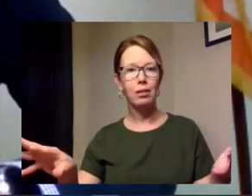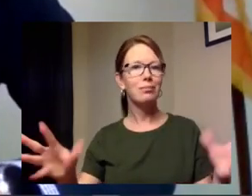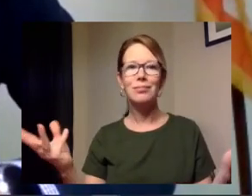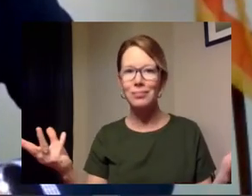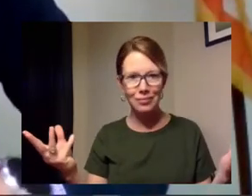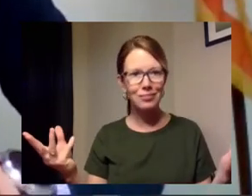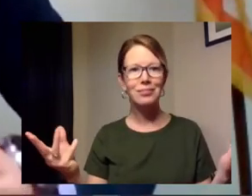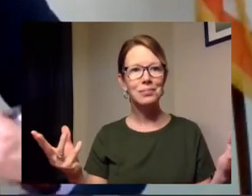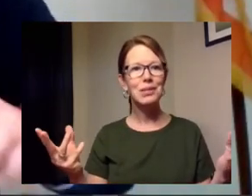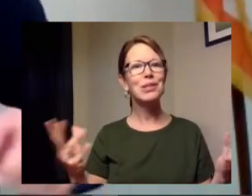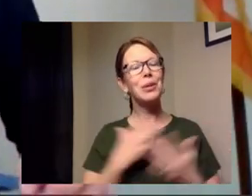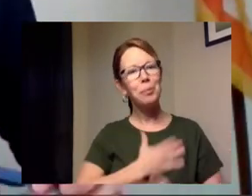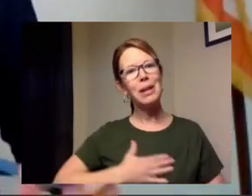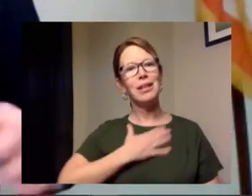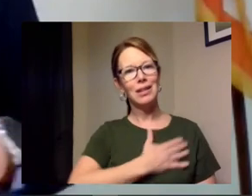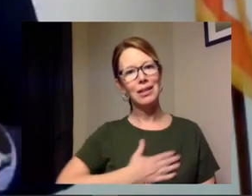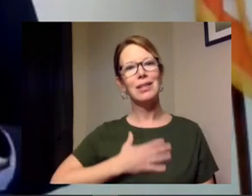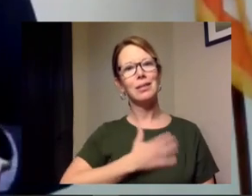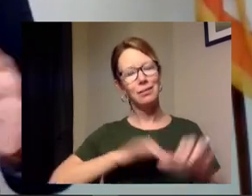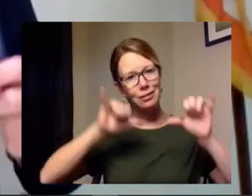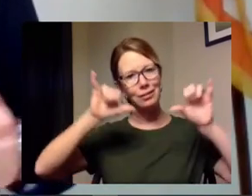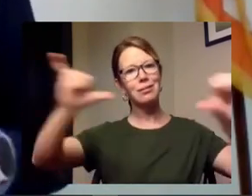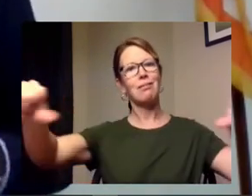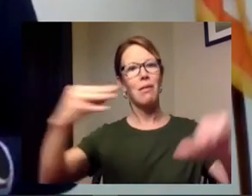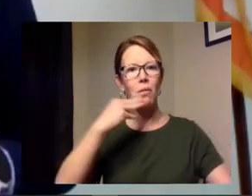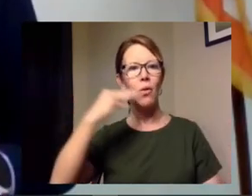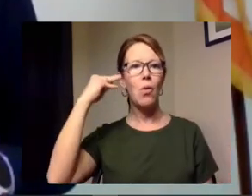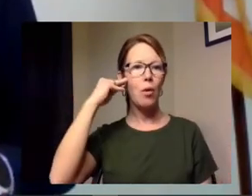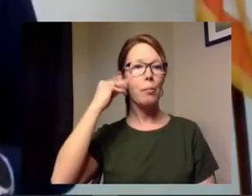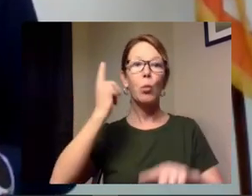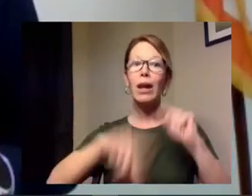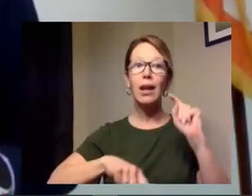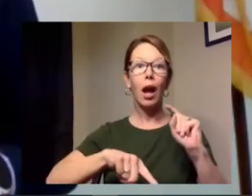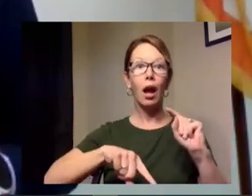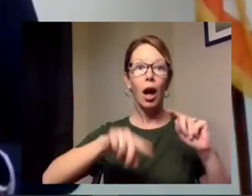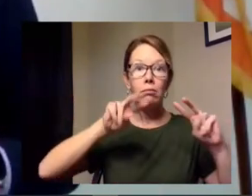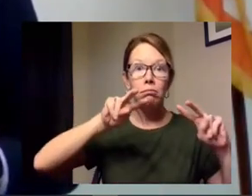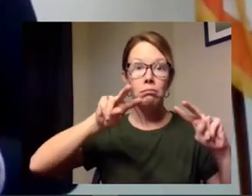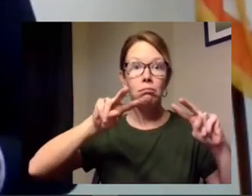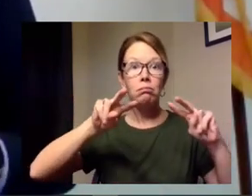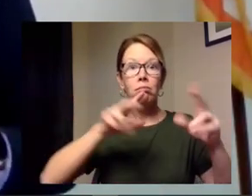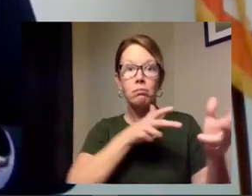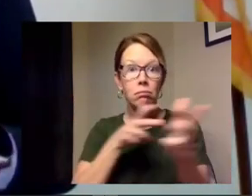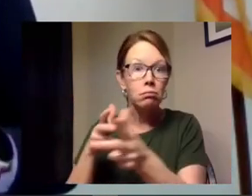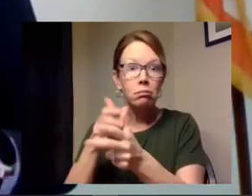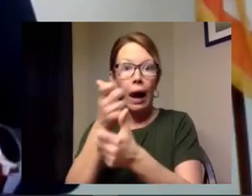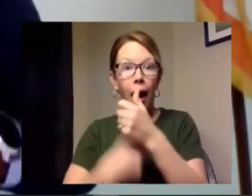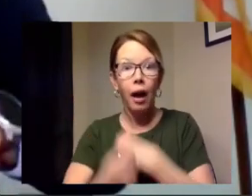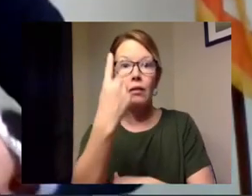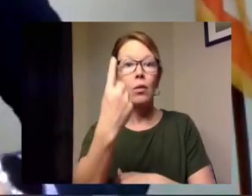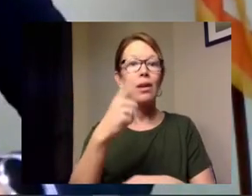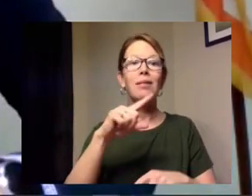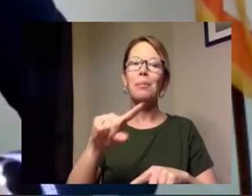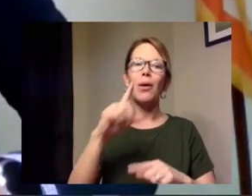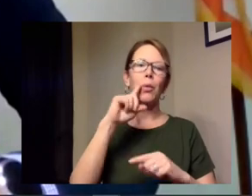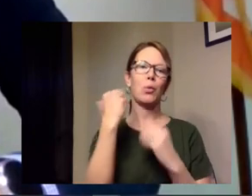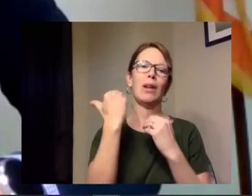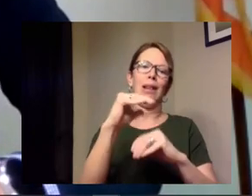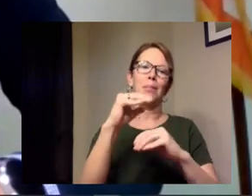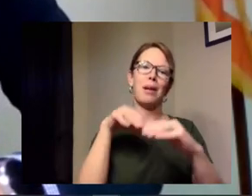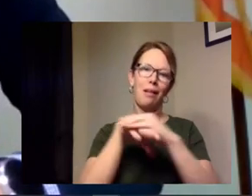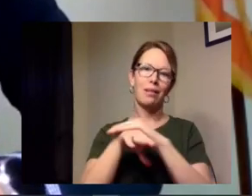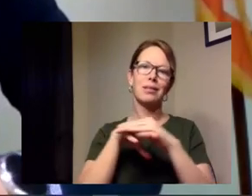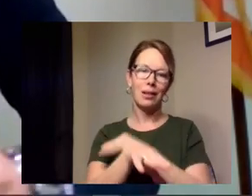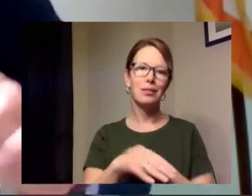ask folks to be mindful of that we cannot police everyone what we can do is limit access and that's what we've done with